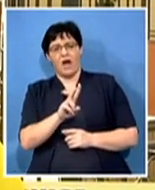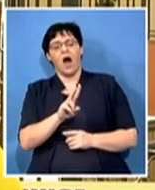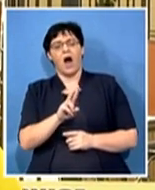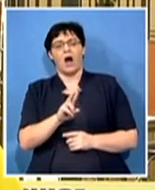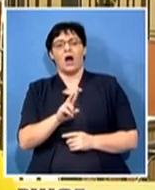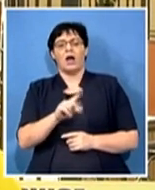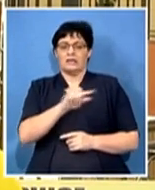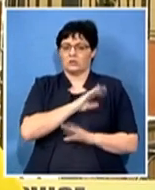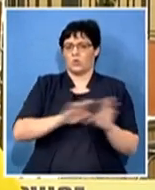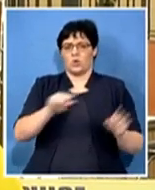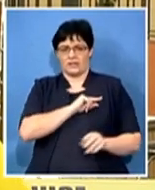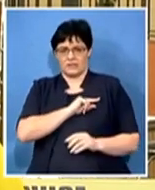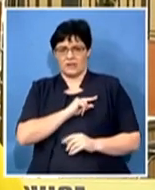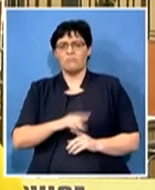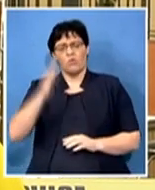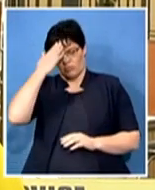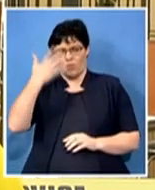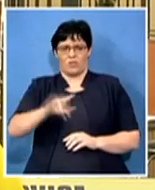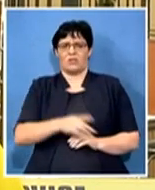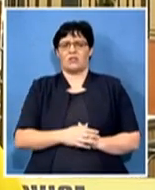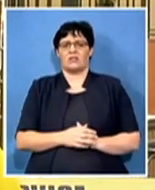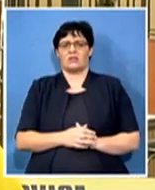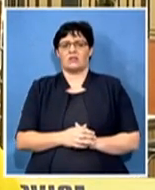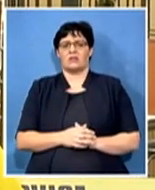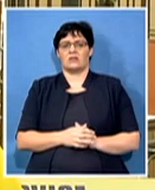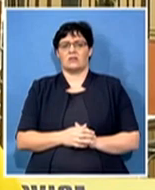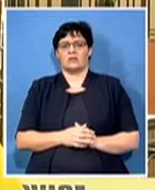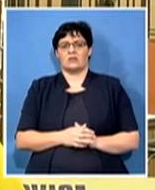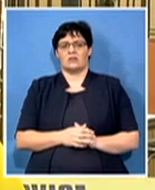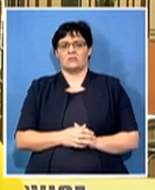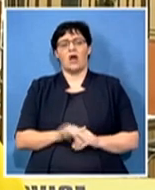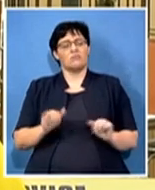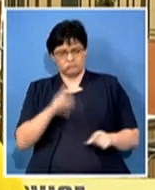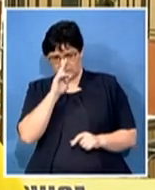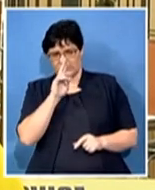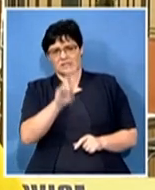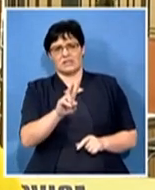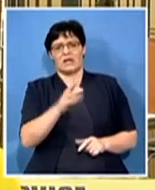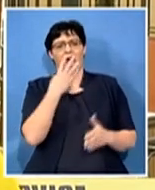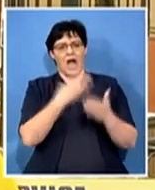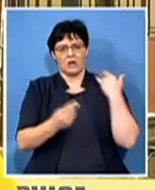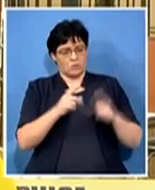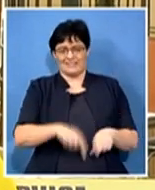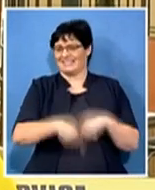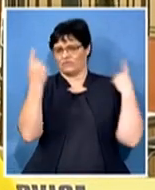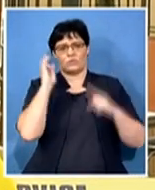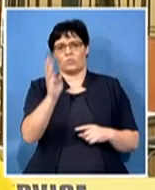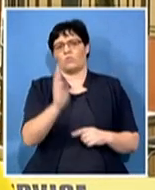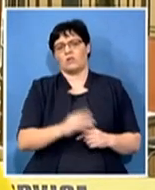just wait and see. The outcome will be different. That's what I'm saying. But we still believe that